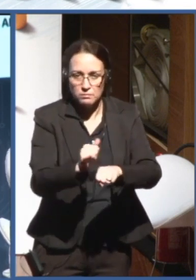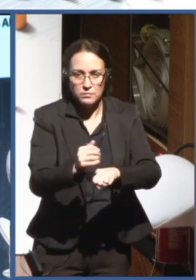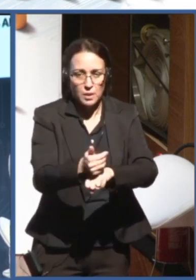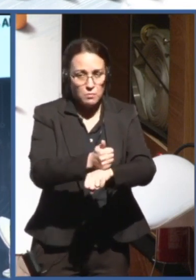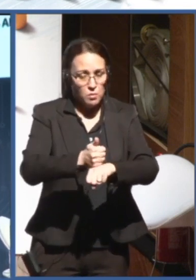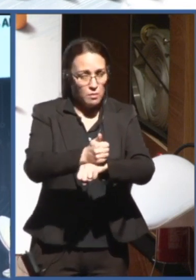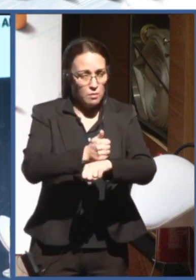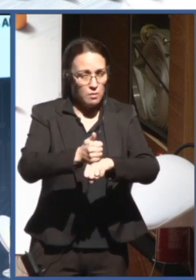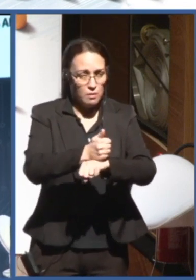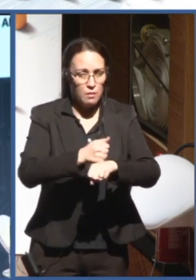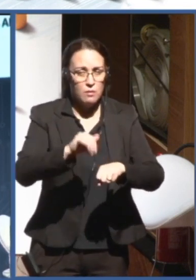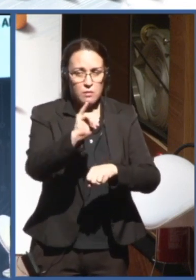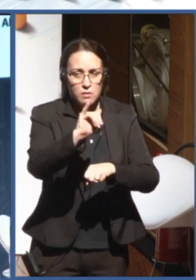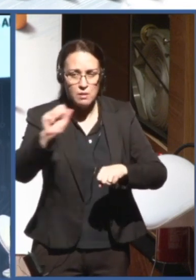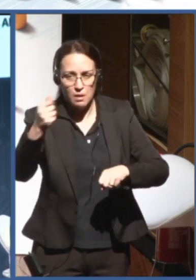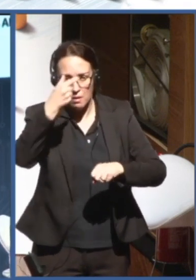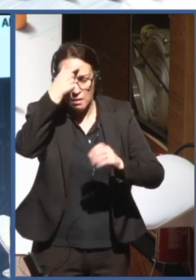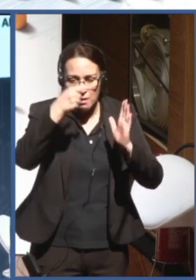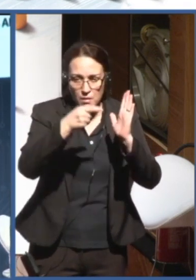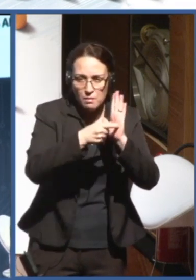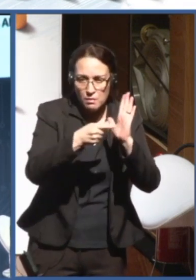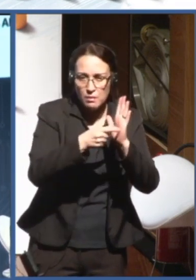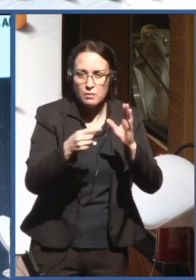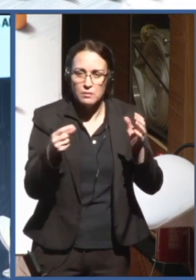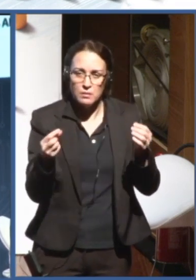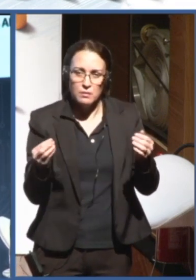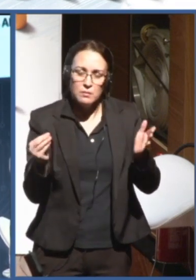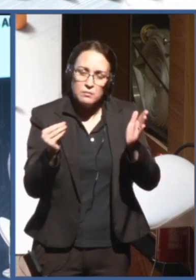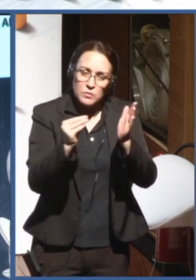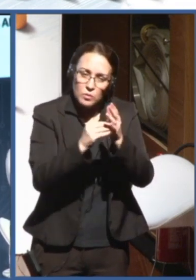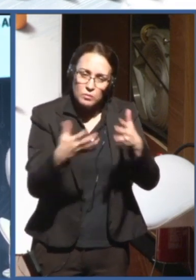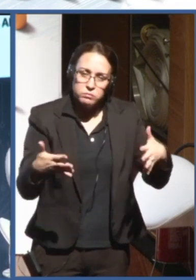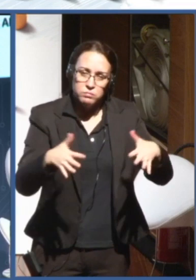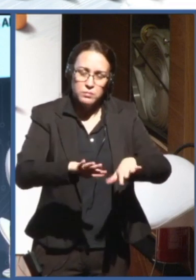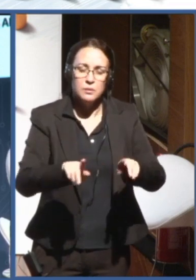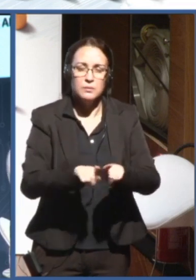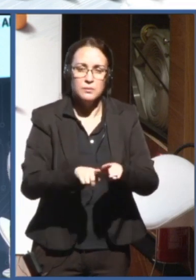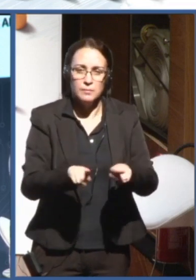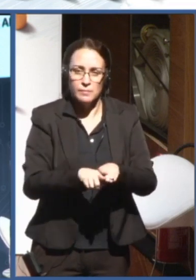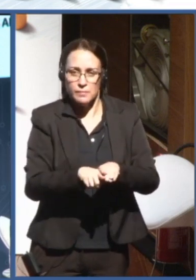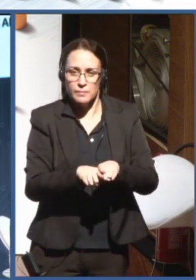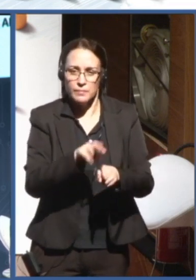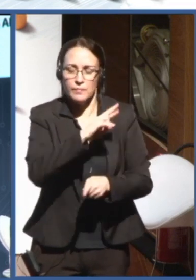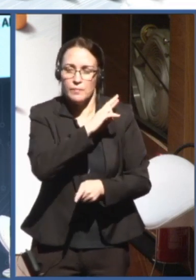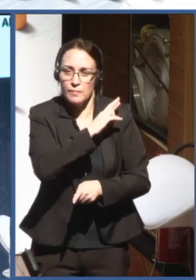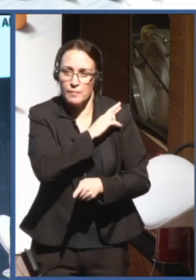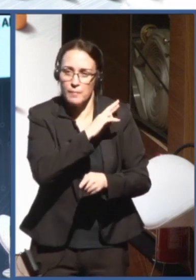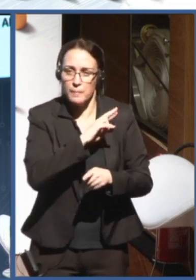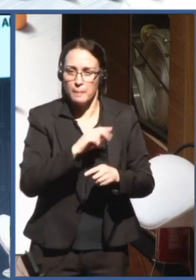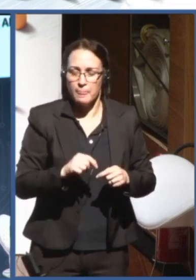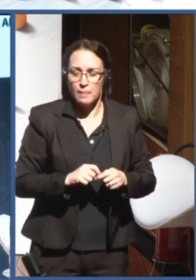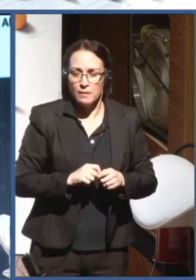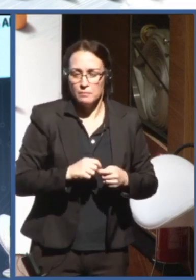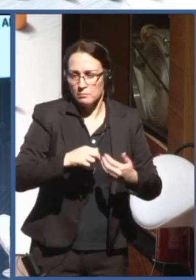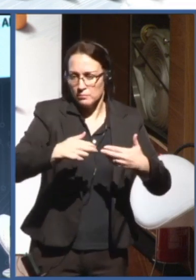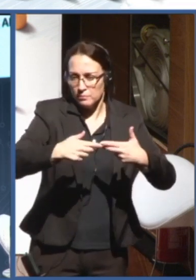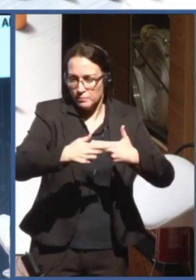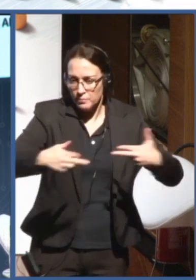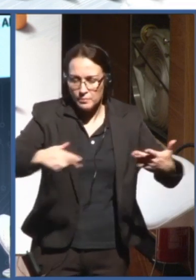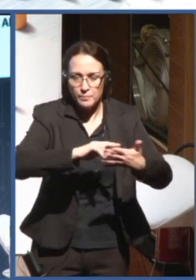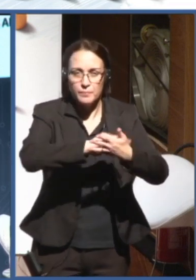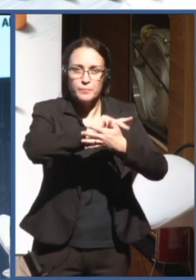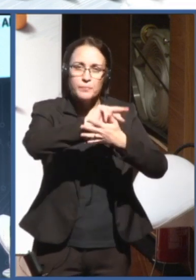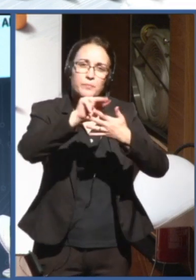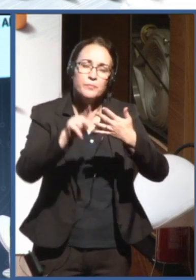into guidance for technical design and operations. And I guess this is something people have mentioned, that there is a code of ethics.